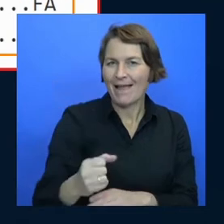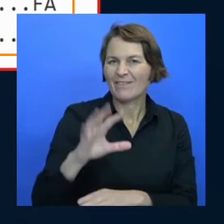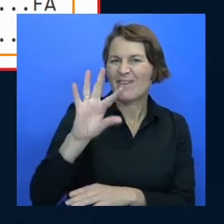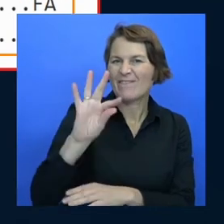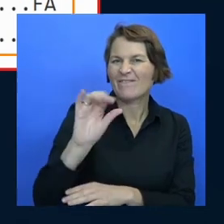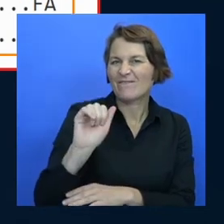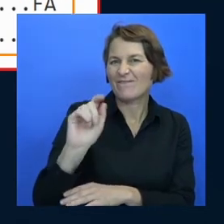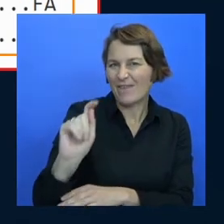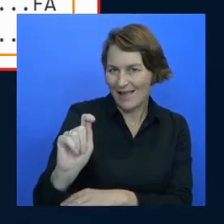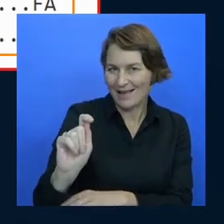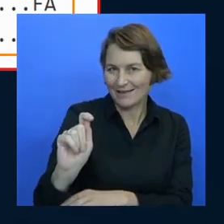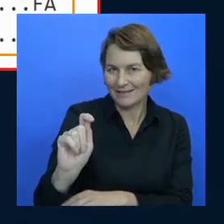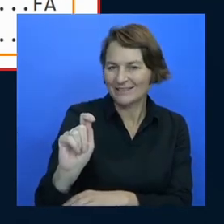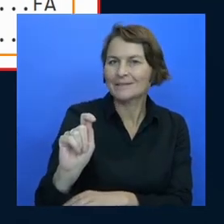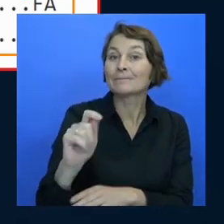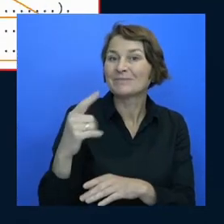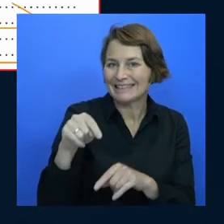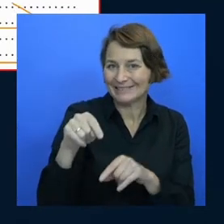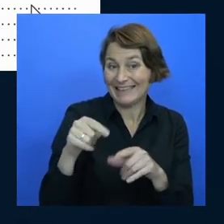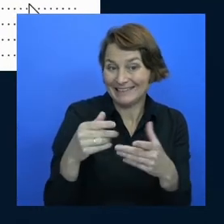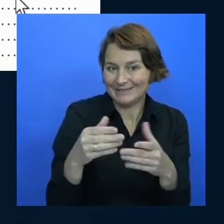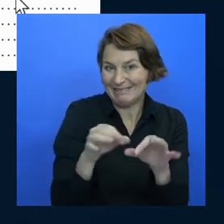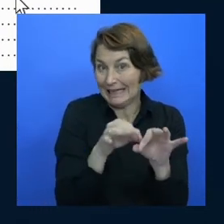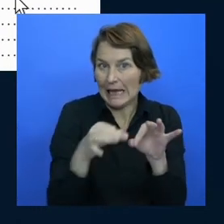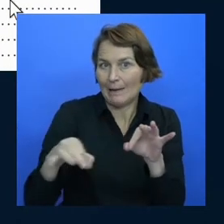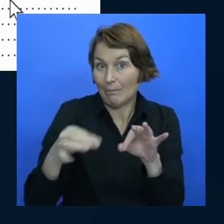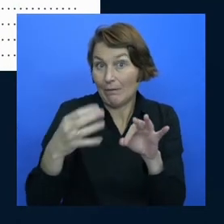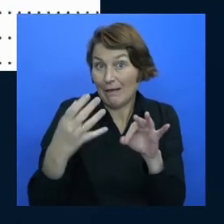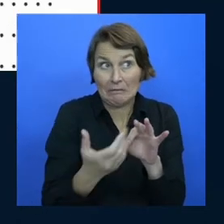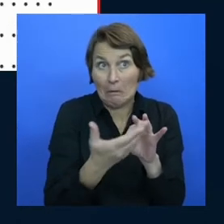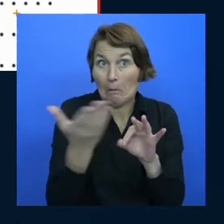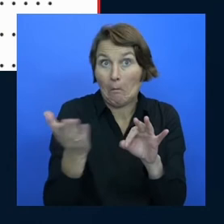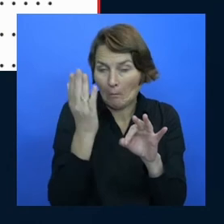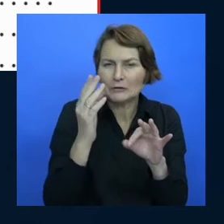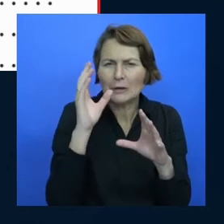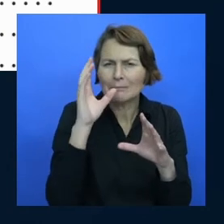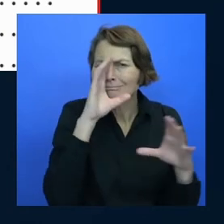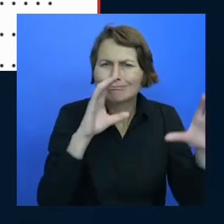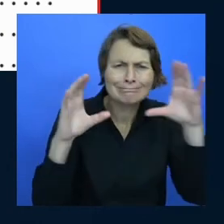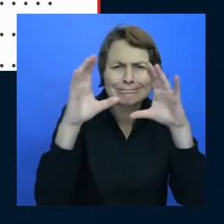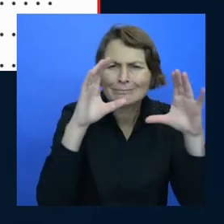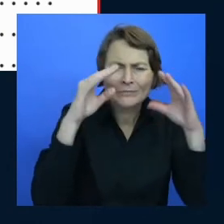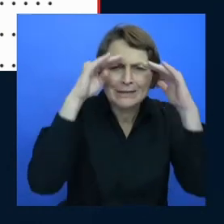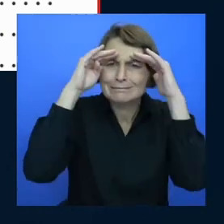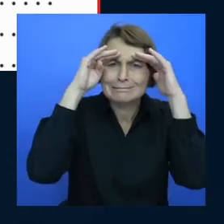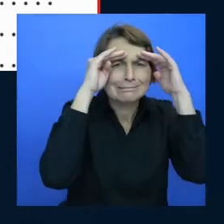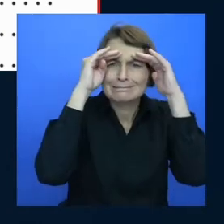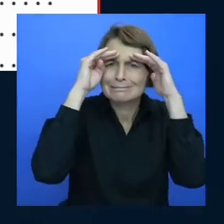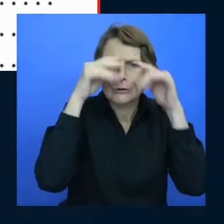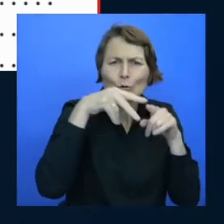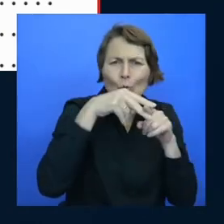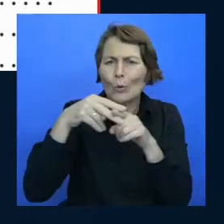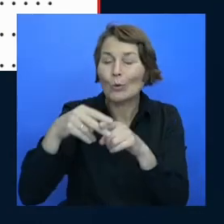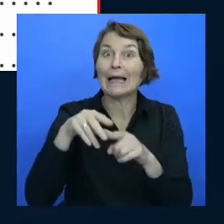allocation table is a thing so i go and find tools and i can see tools saying hey that